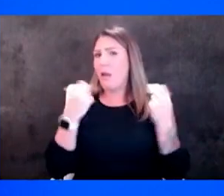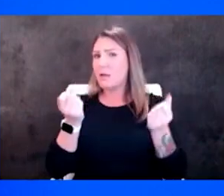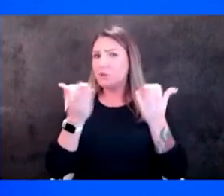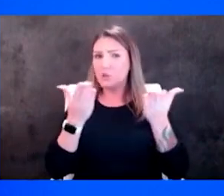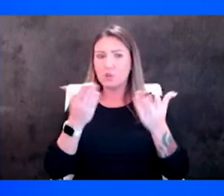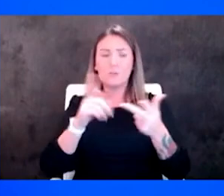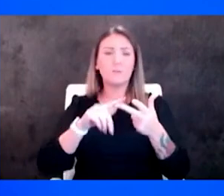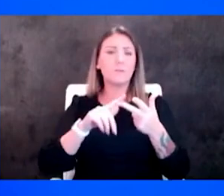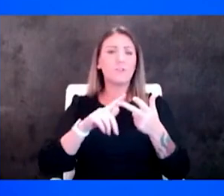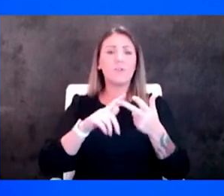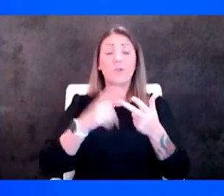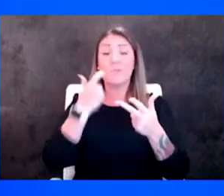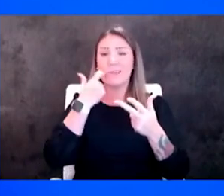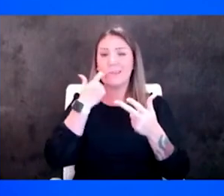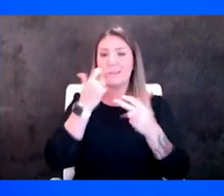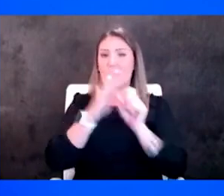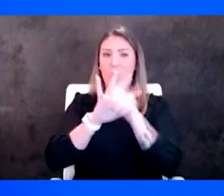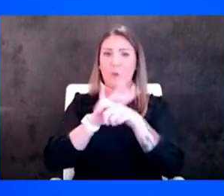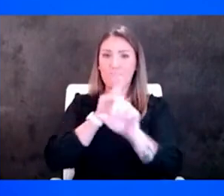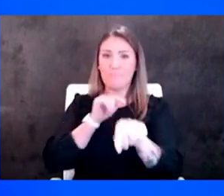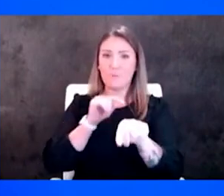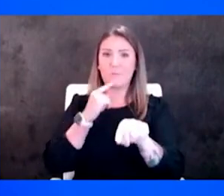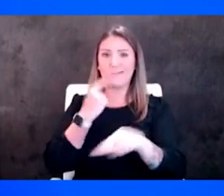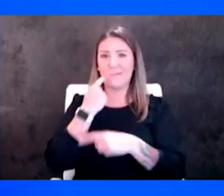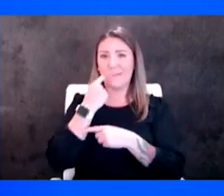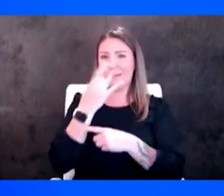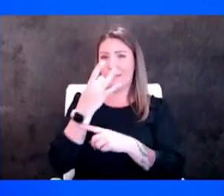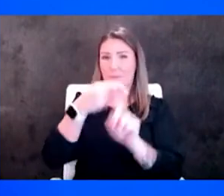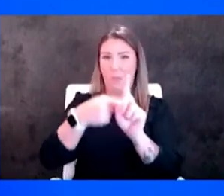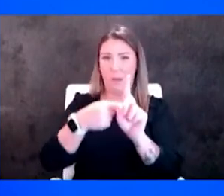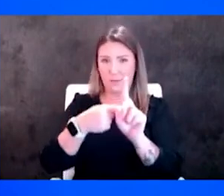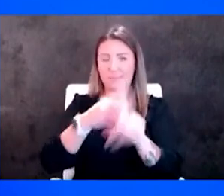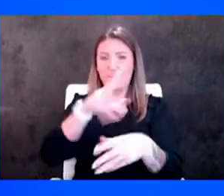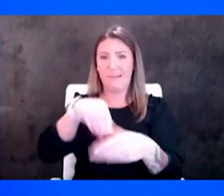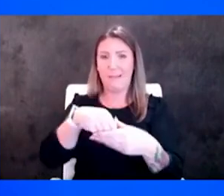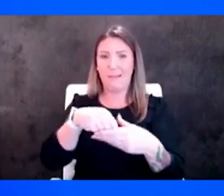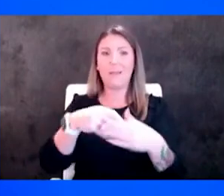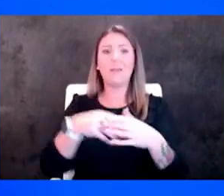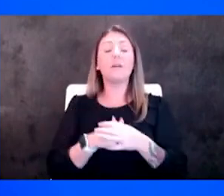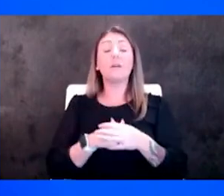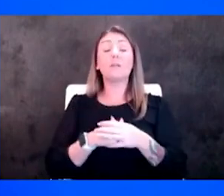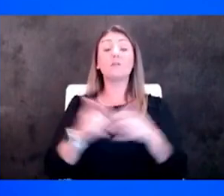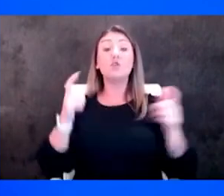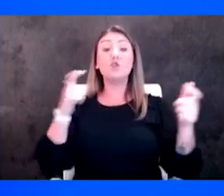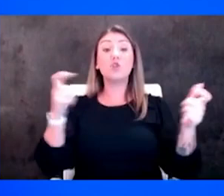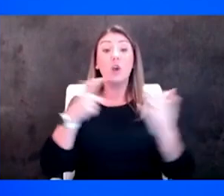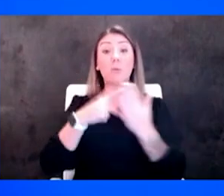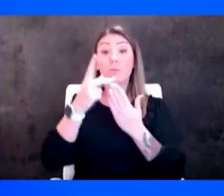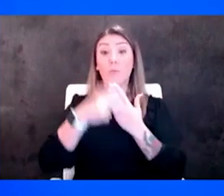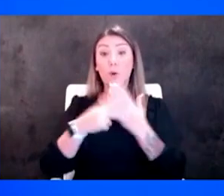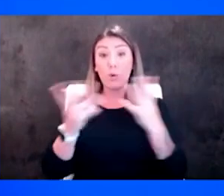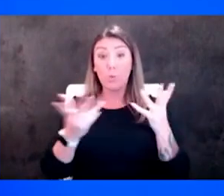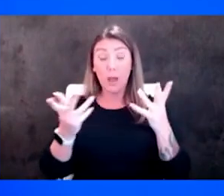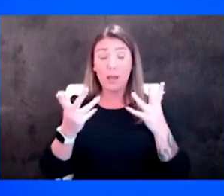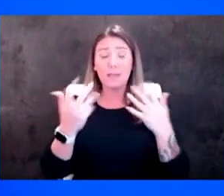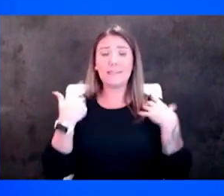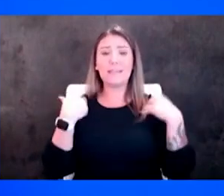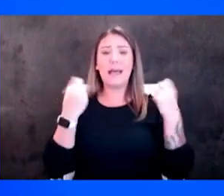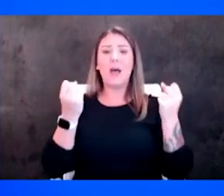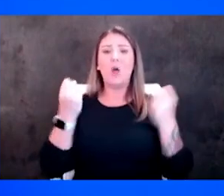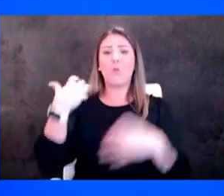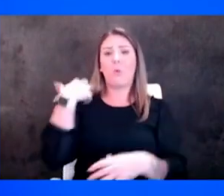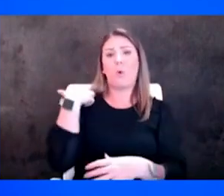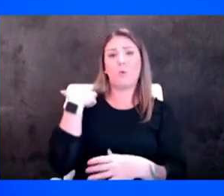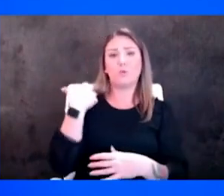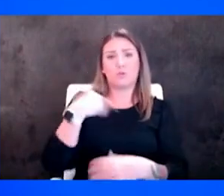response over the last 18 months but really our largest program right now is health coaching where we are connecting